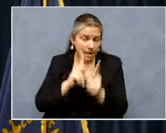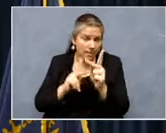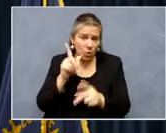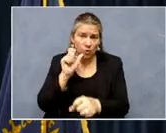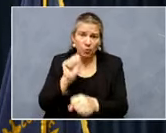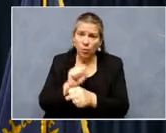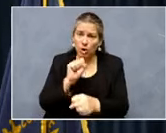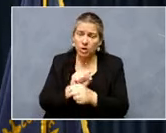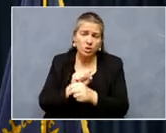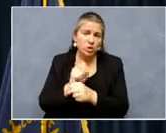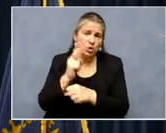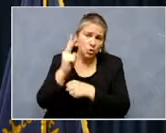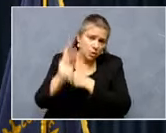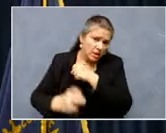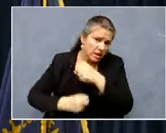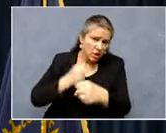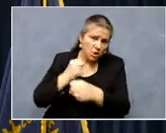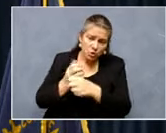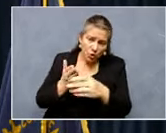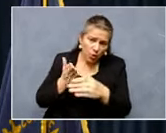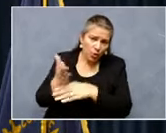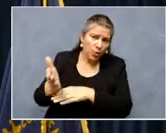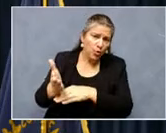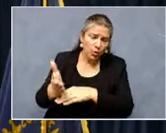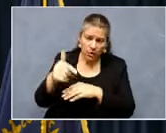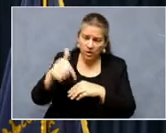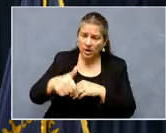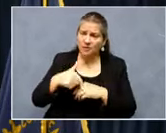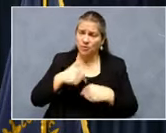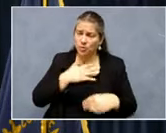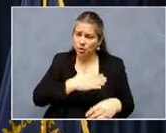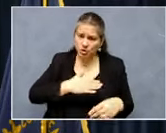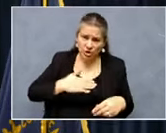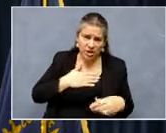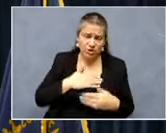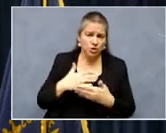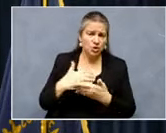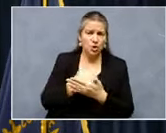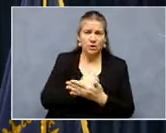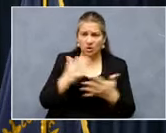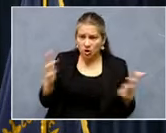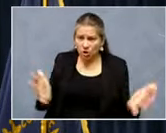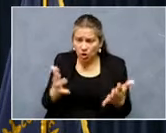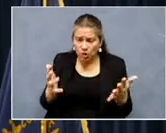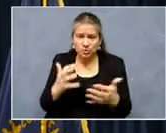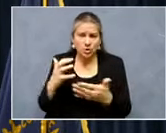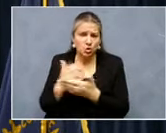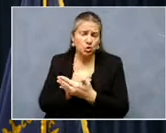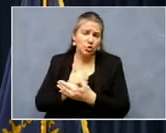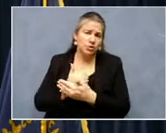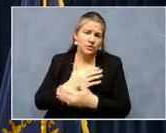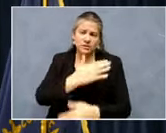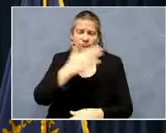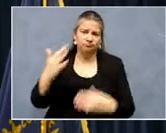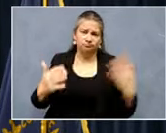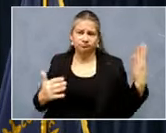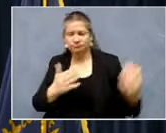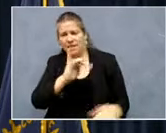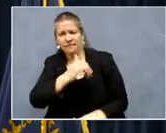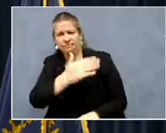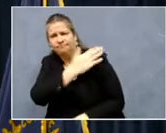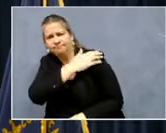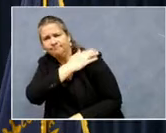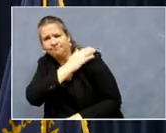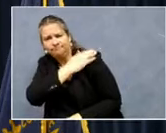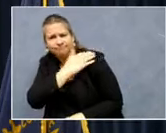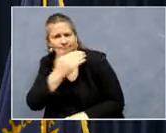two years through this pandemic deserve appreciation, deserve encouragement, deserve an attaboy and an attagirl. And this can be an incentive